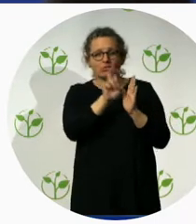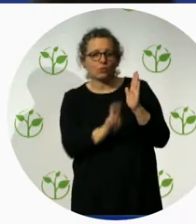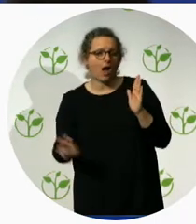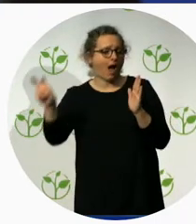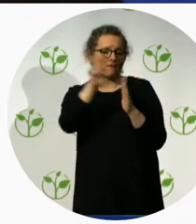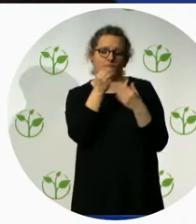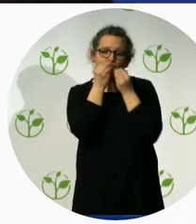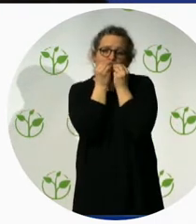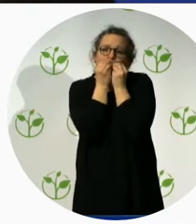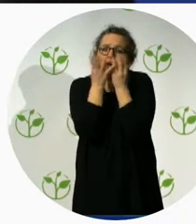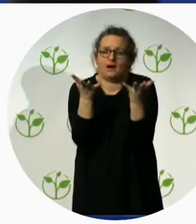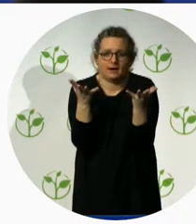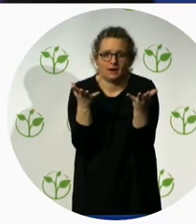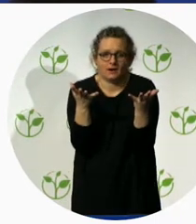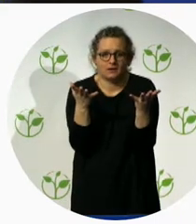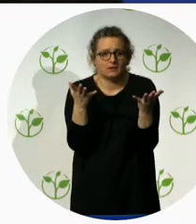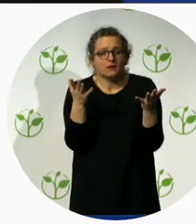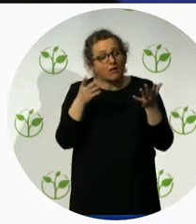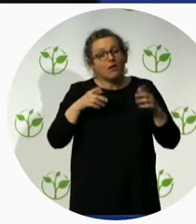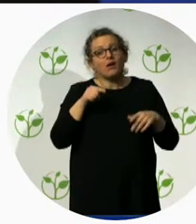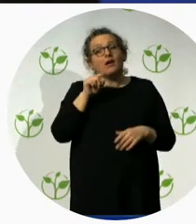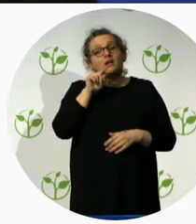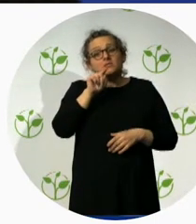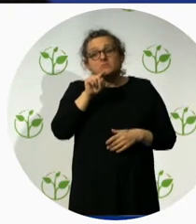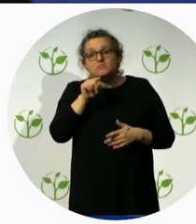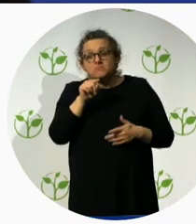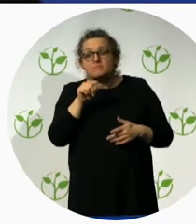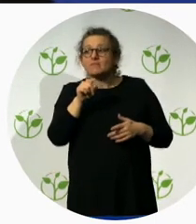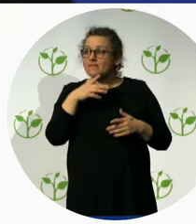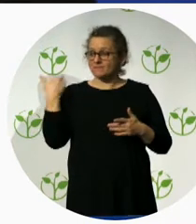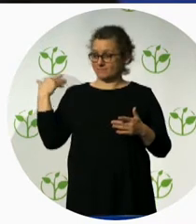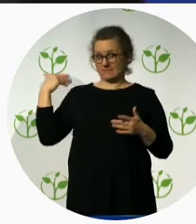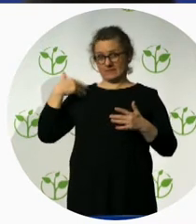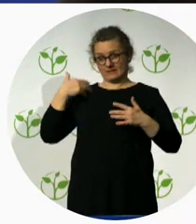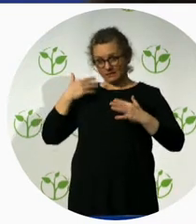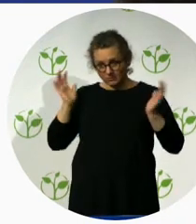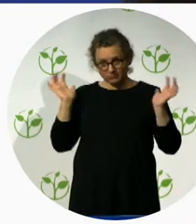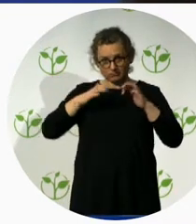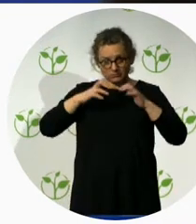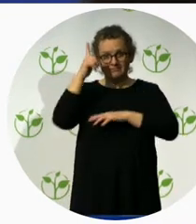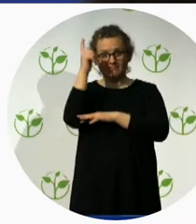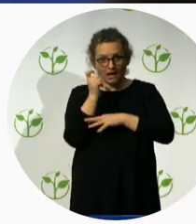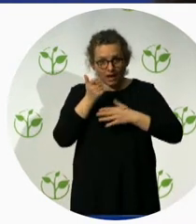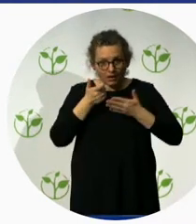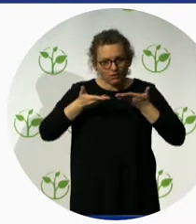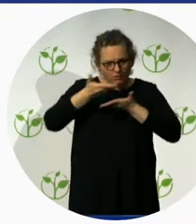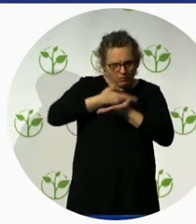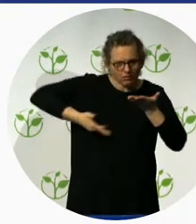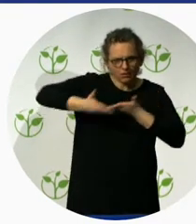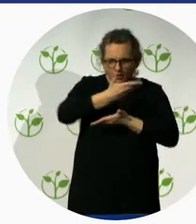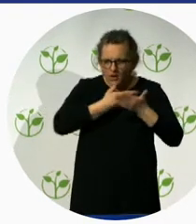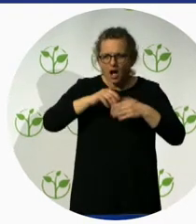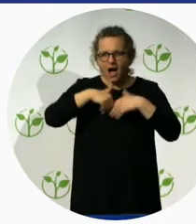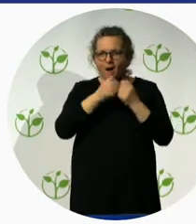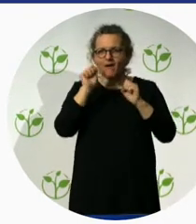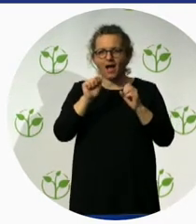last year to create the whole ecosystem around barrier-free tourism in India. So that the whole community and industry comes